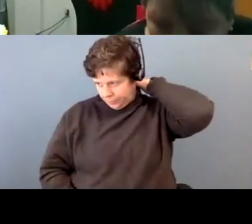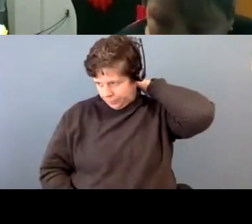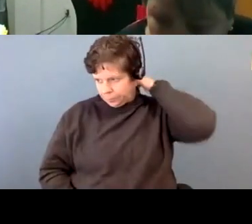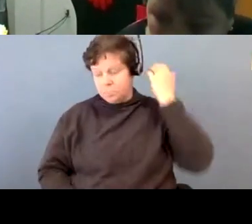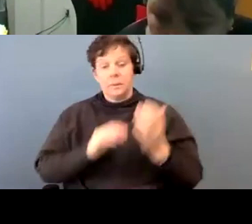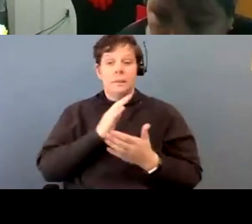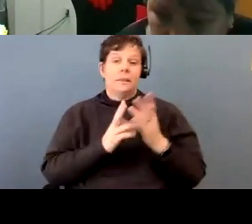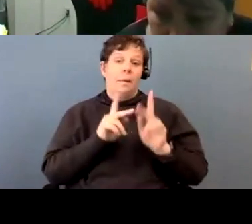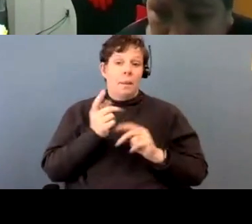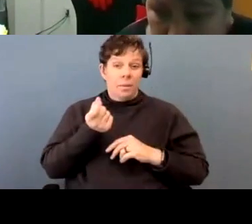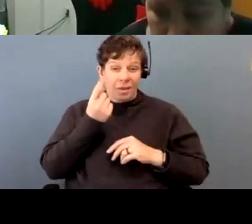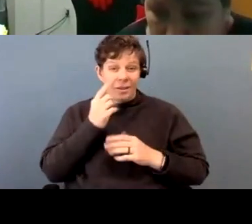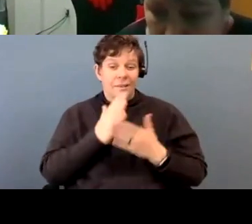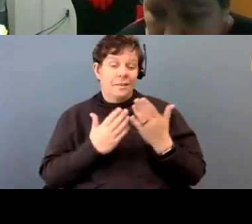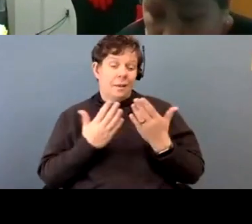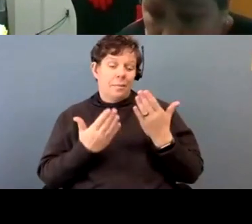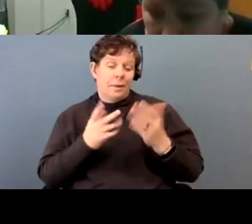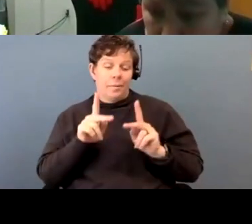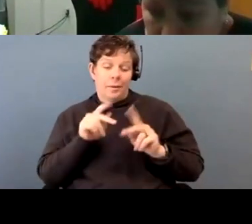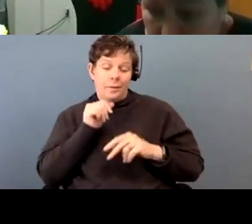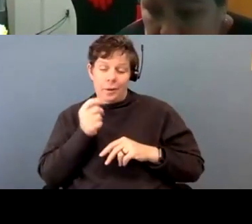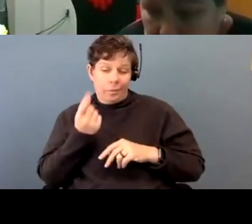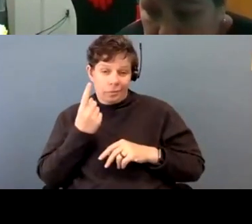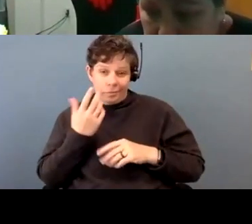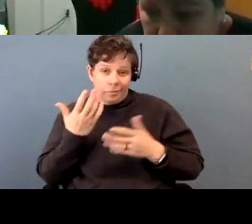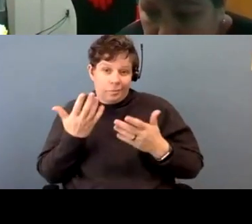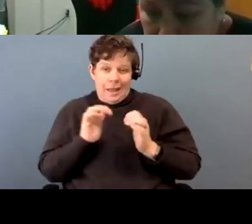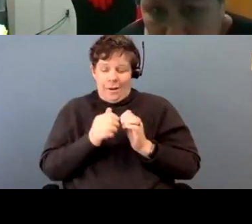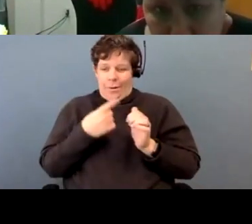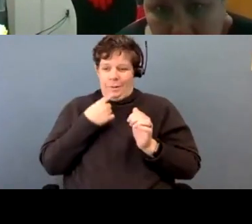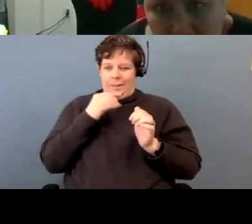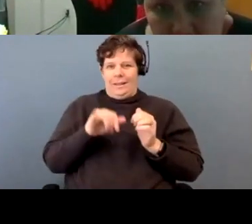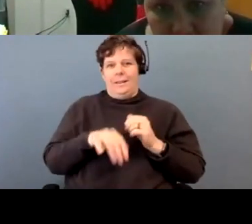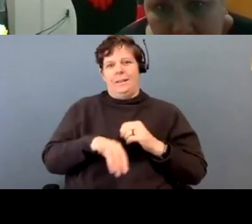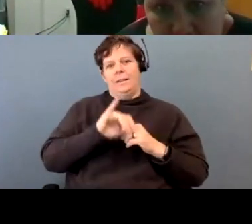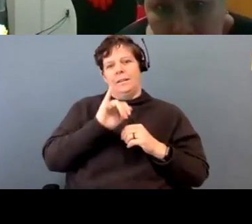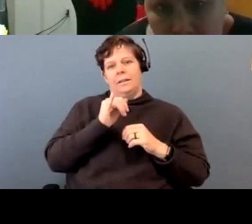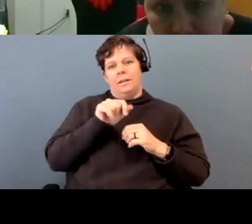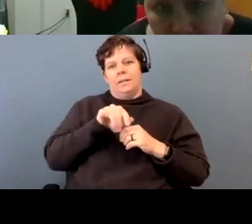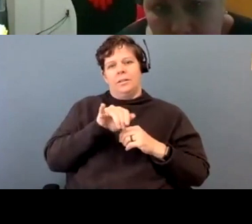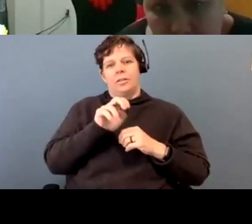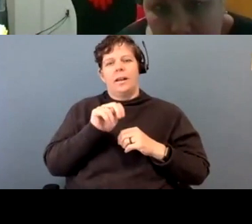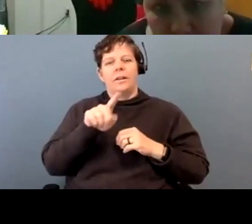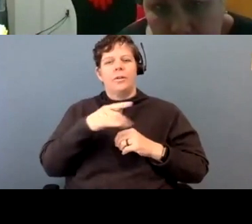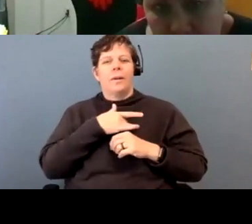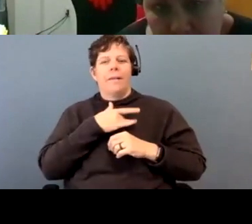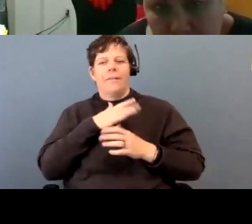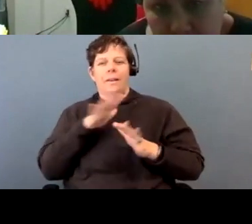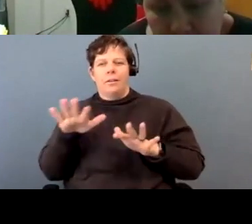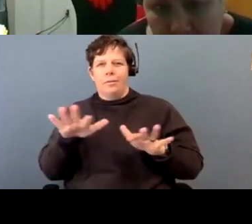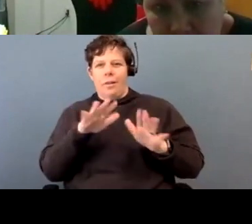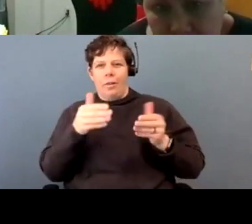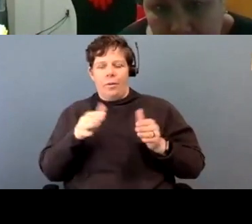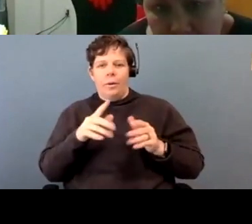don't. And it's, I don't know. I don't know how to explain that. You could just sense it in the room. Like you can, you know, when